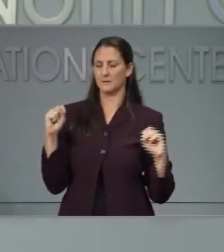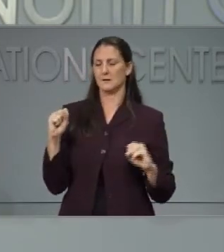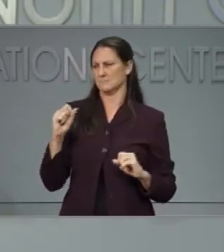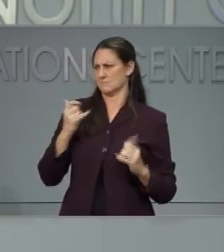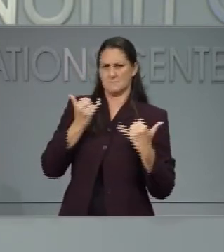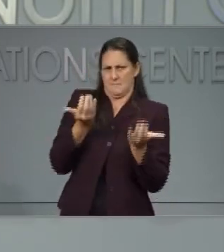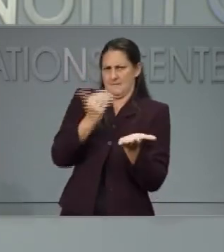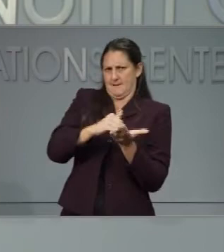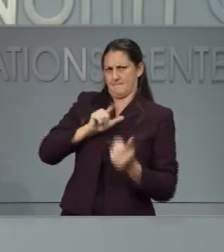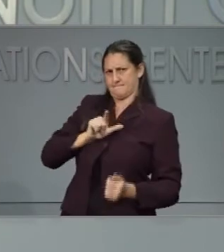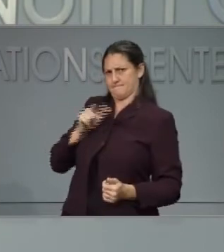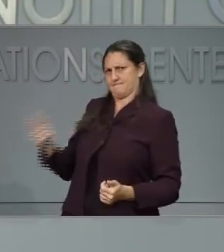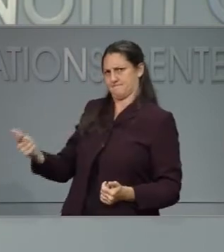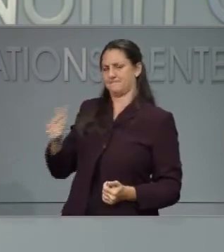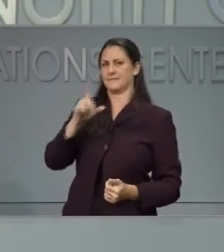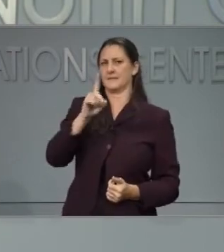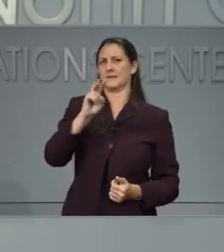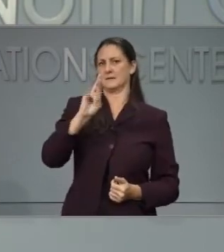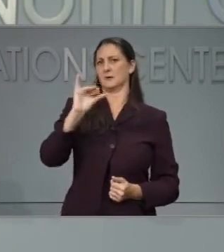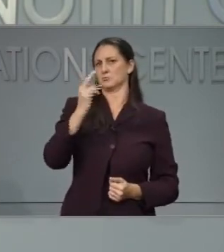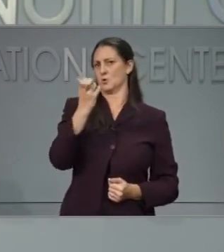Dr. Cohen address both those issues.